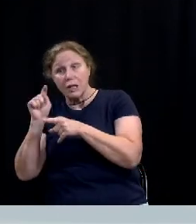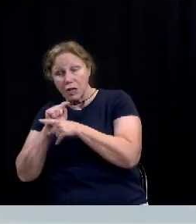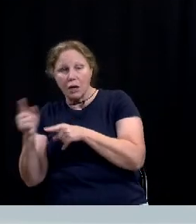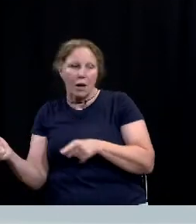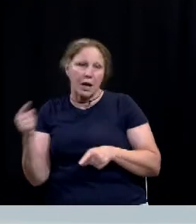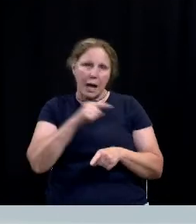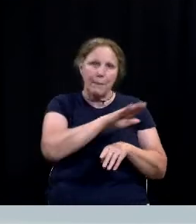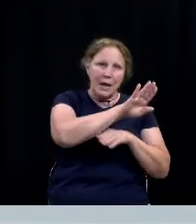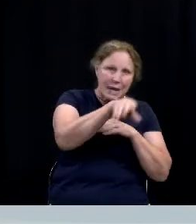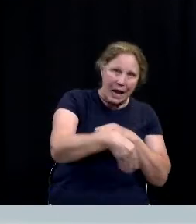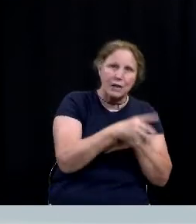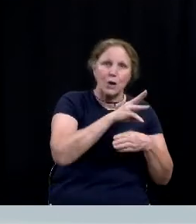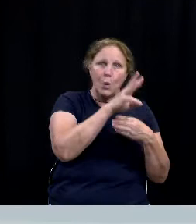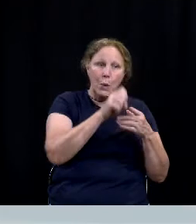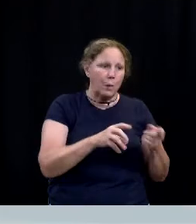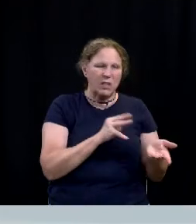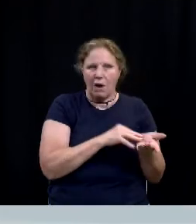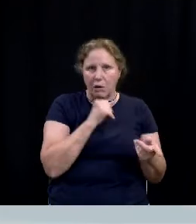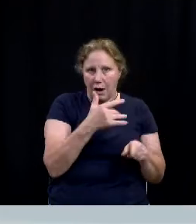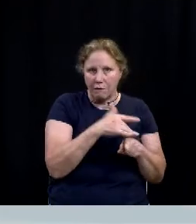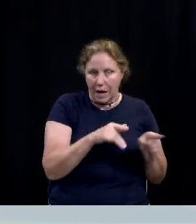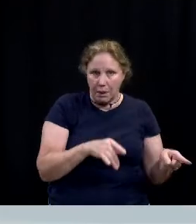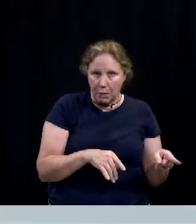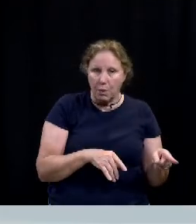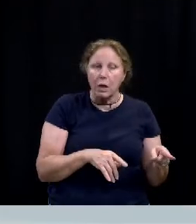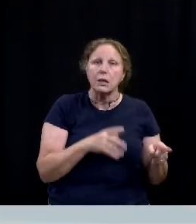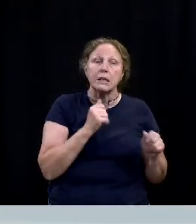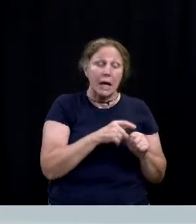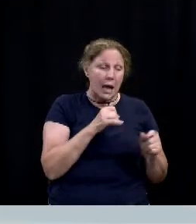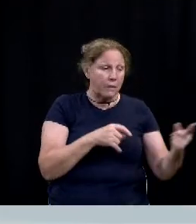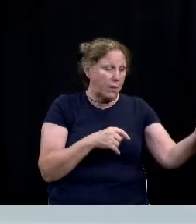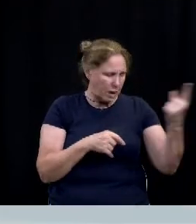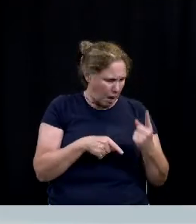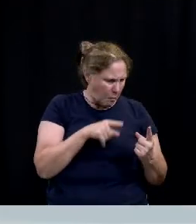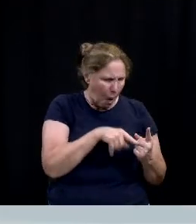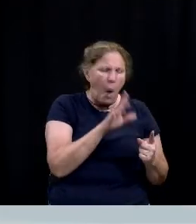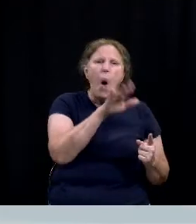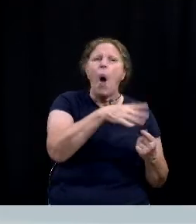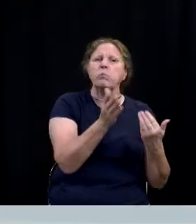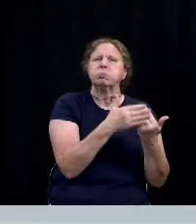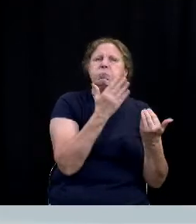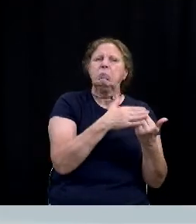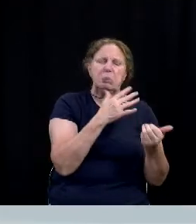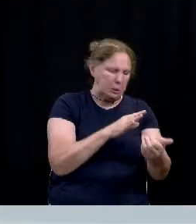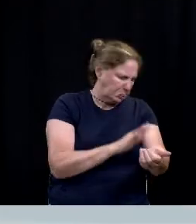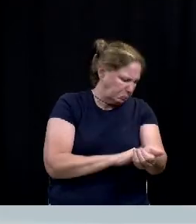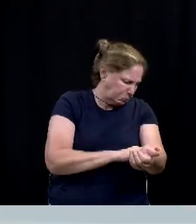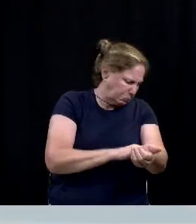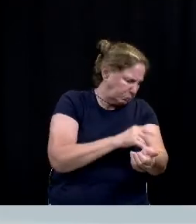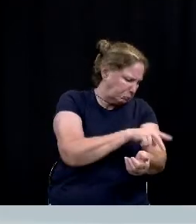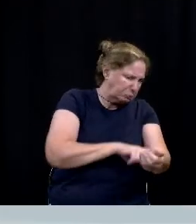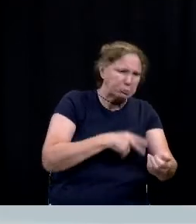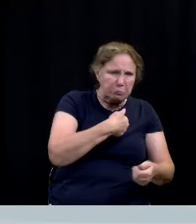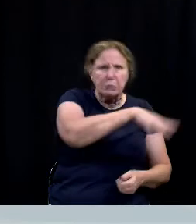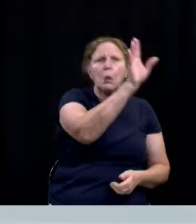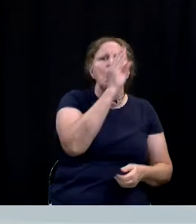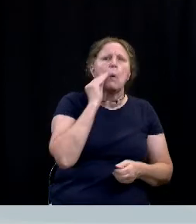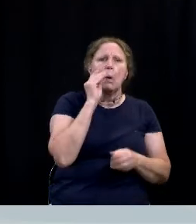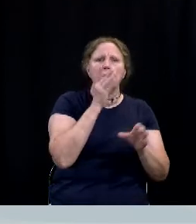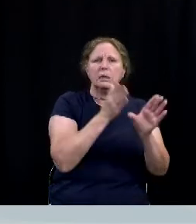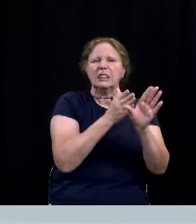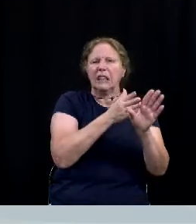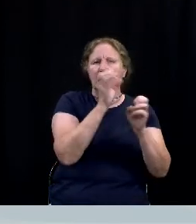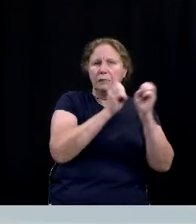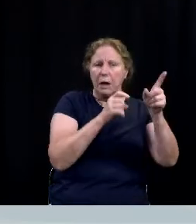evenings and other times when the physician is not available to determine if they could be medically treated while receiving their psychiatric care at the crisis center